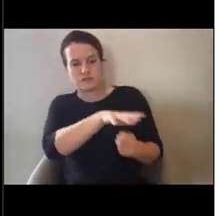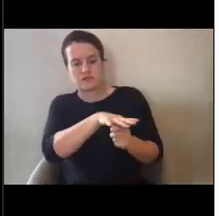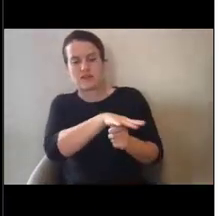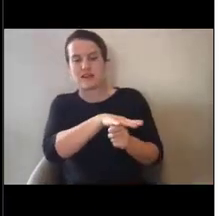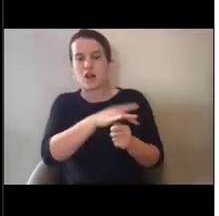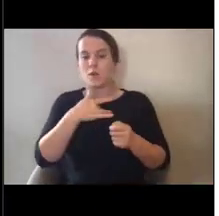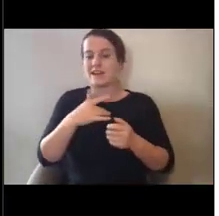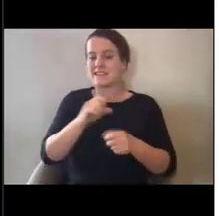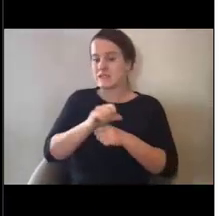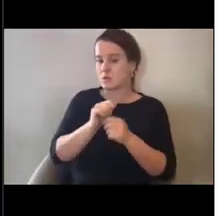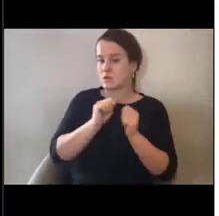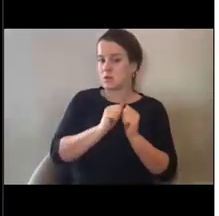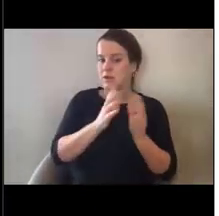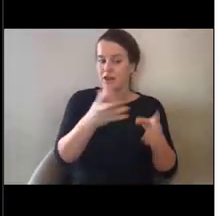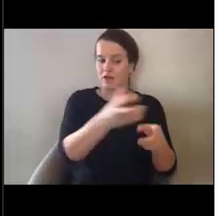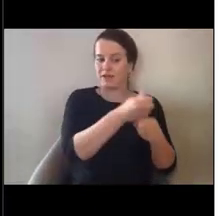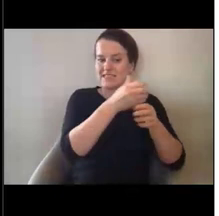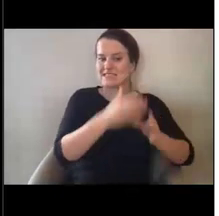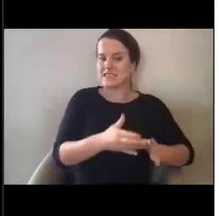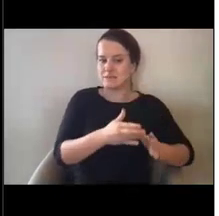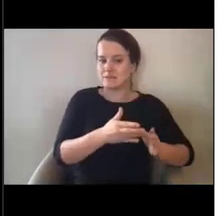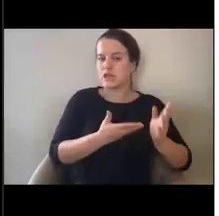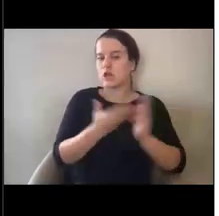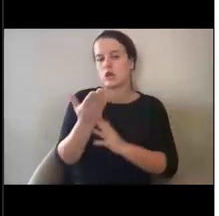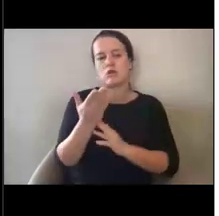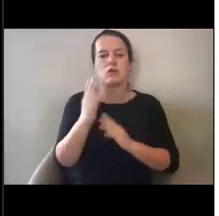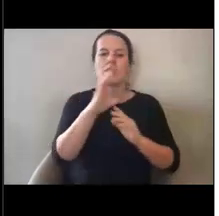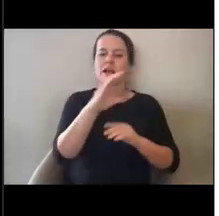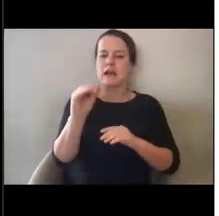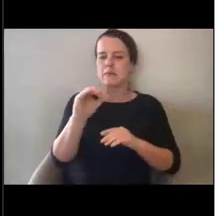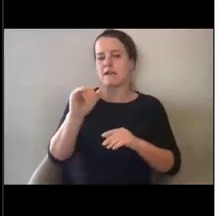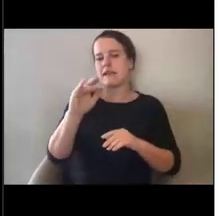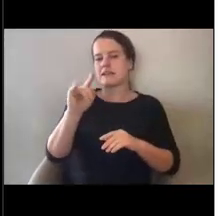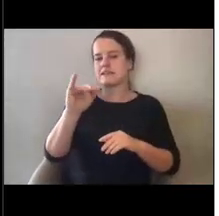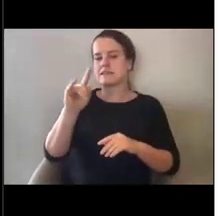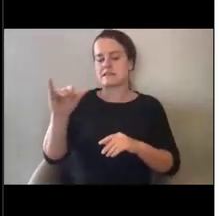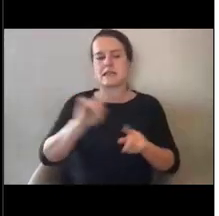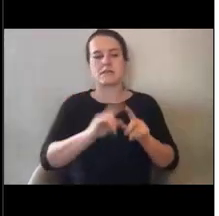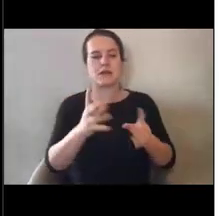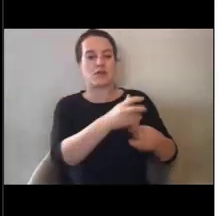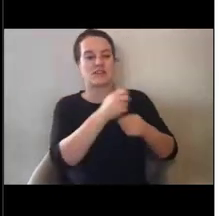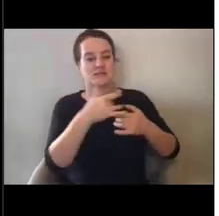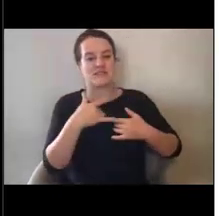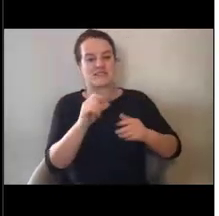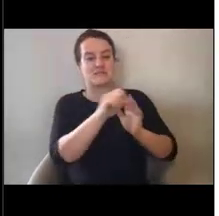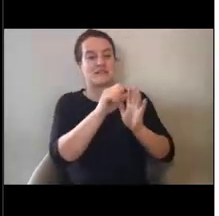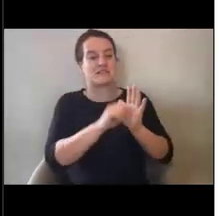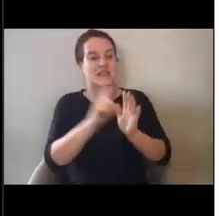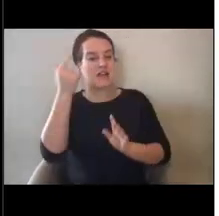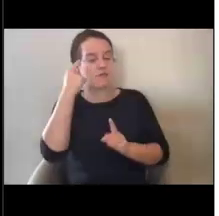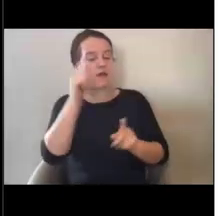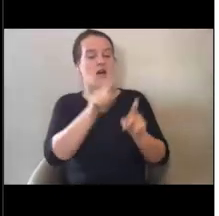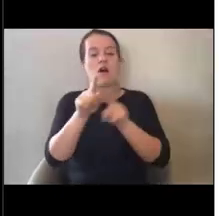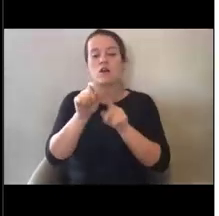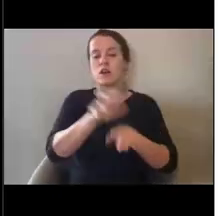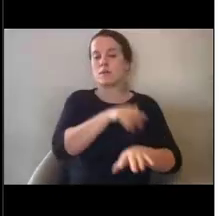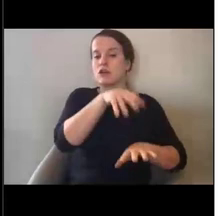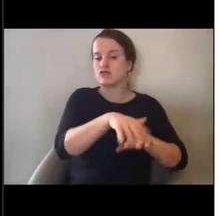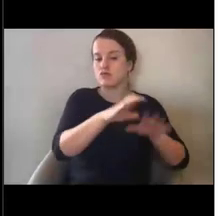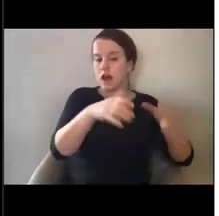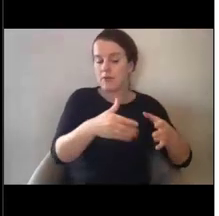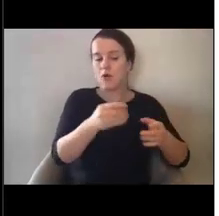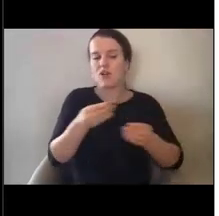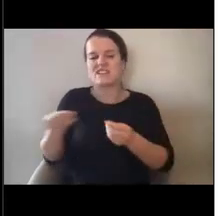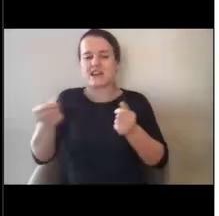recipient primarily as the pass-through entity. A recipient is primarily a state government, but can also be a tribal government or a territorial